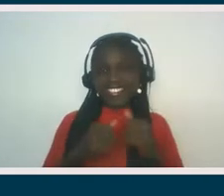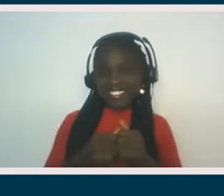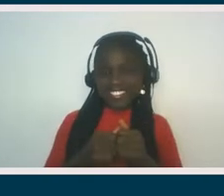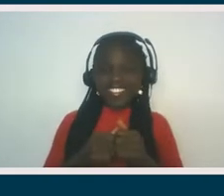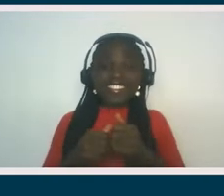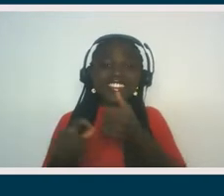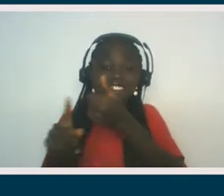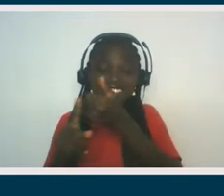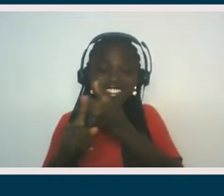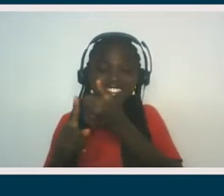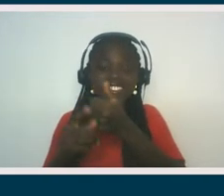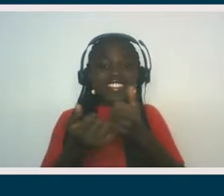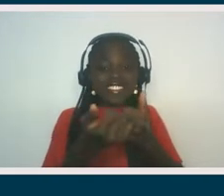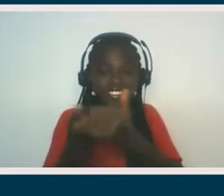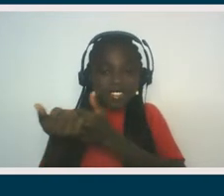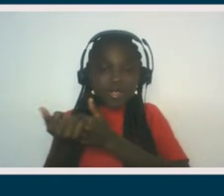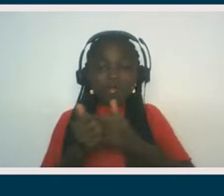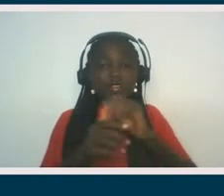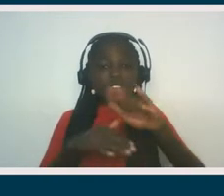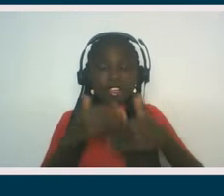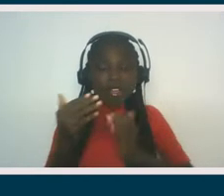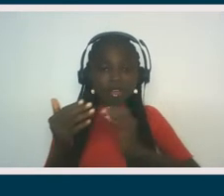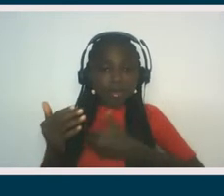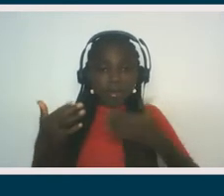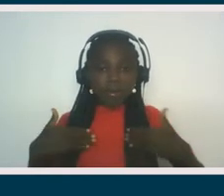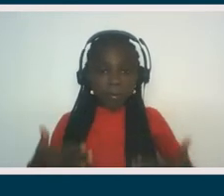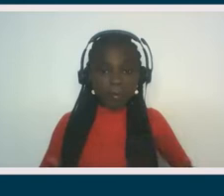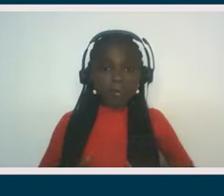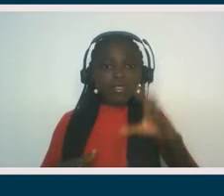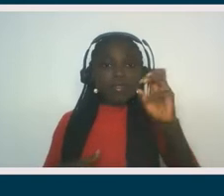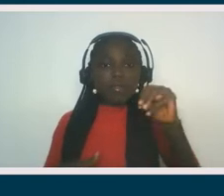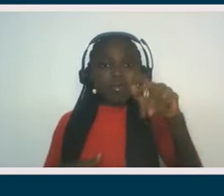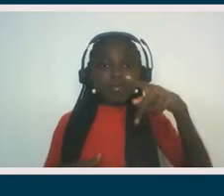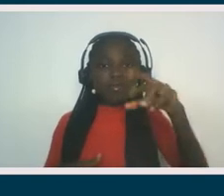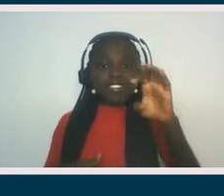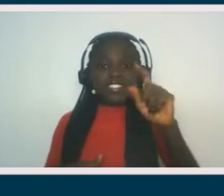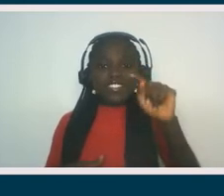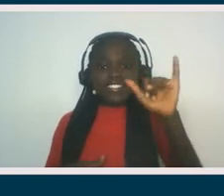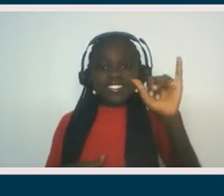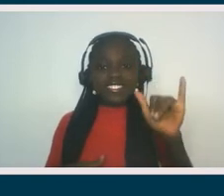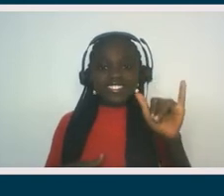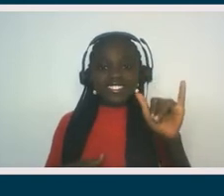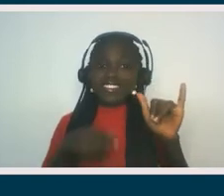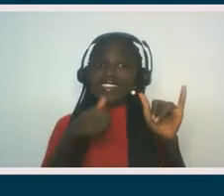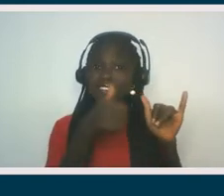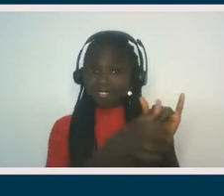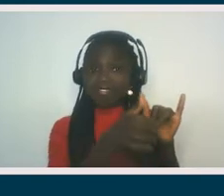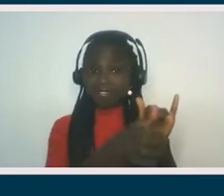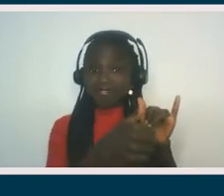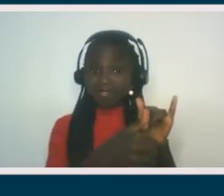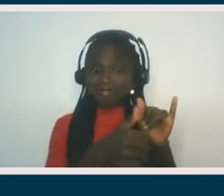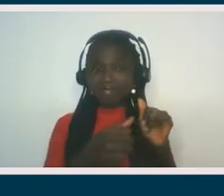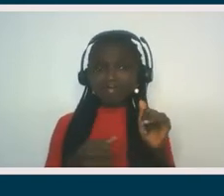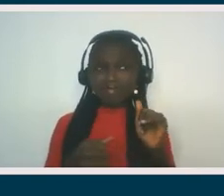support our embodied complexities and erotic necessities. Kohenet, that